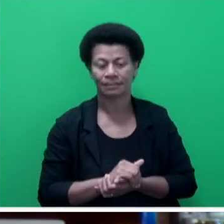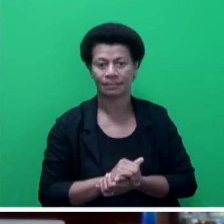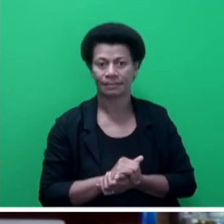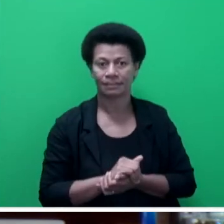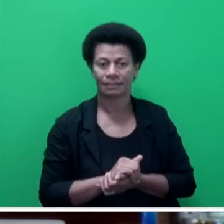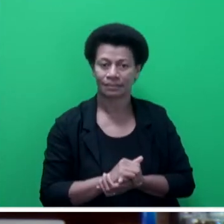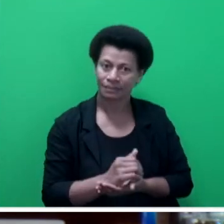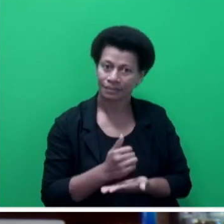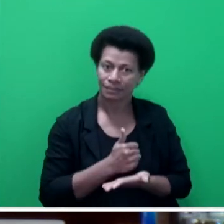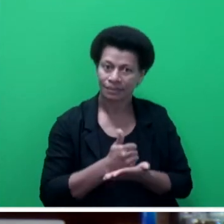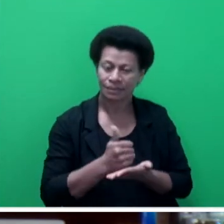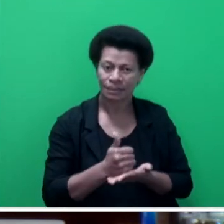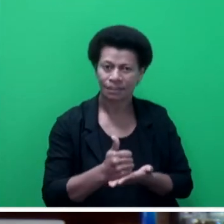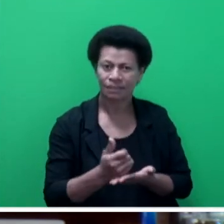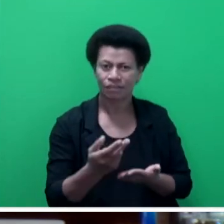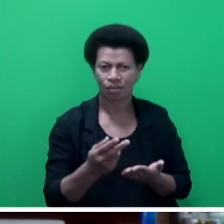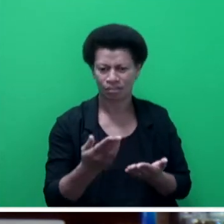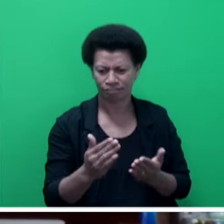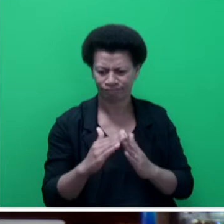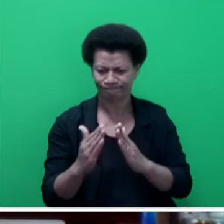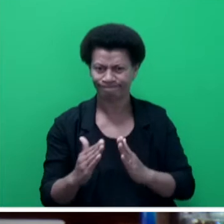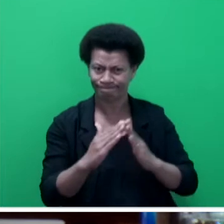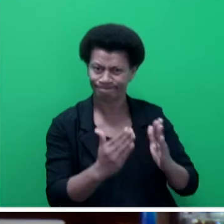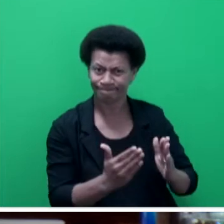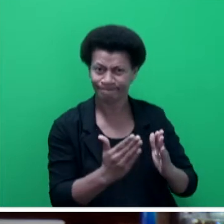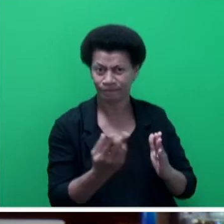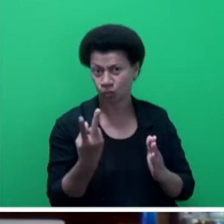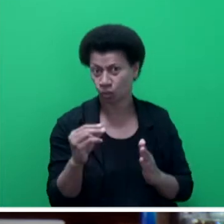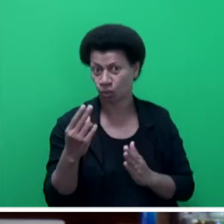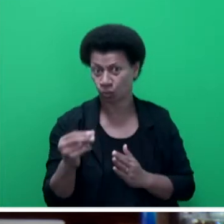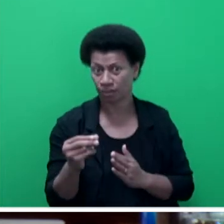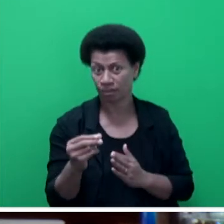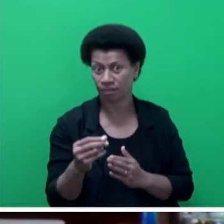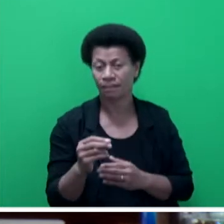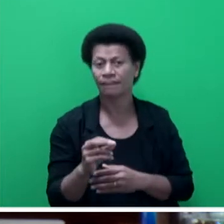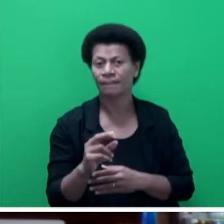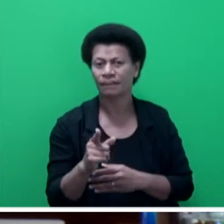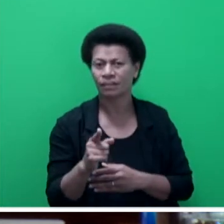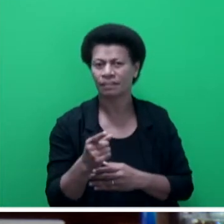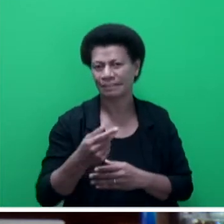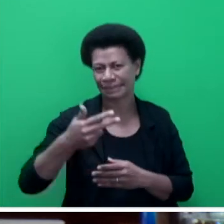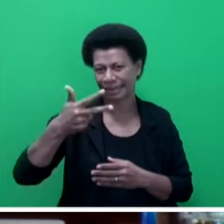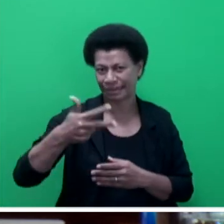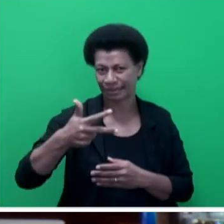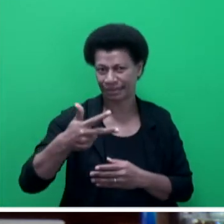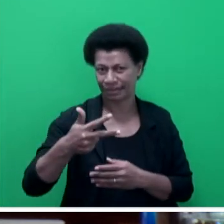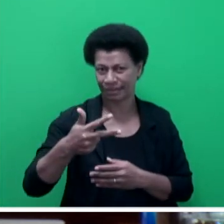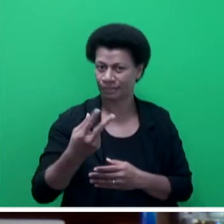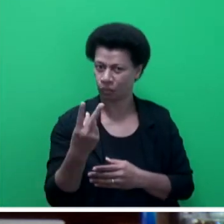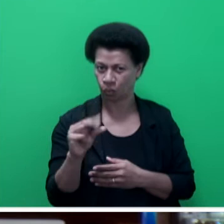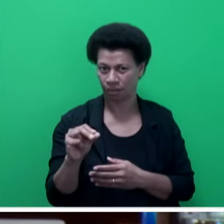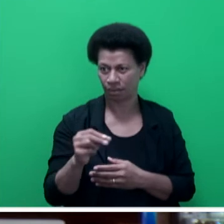number of commercial property fires in the year 2020, which was 8 compared to 18 in the year 2019.